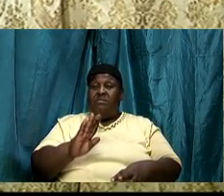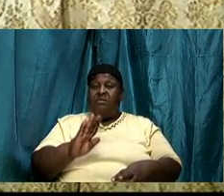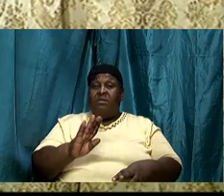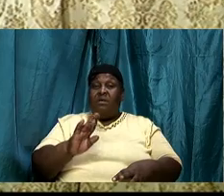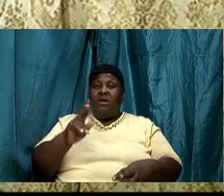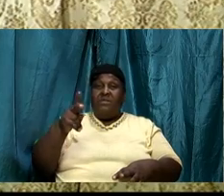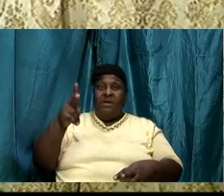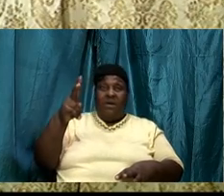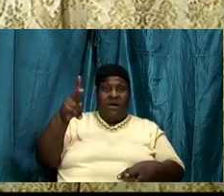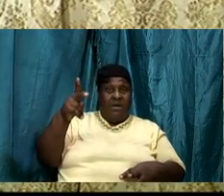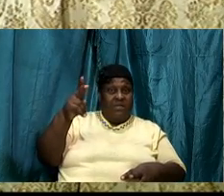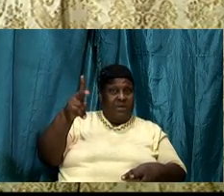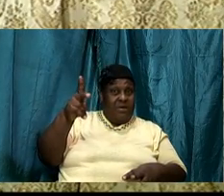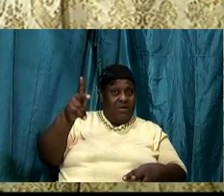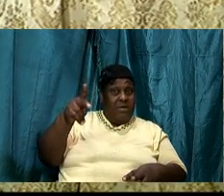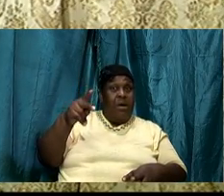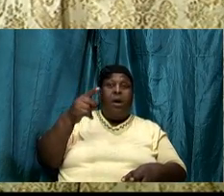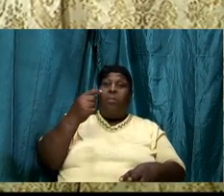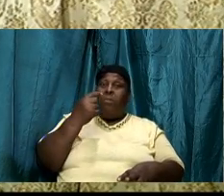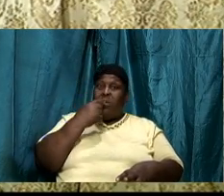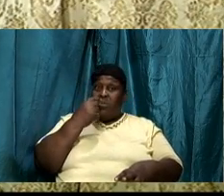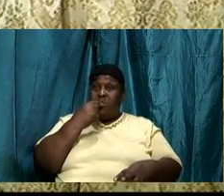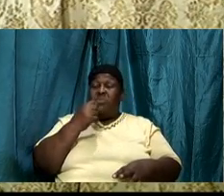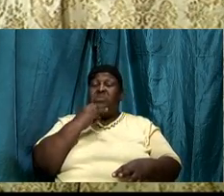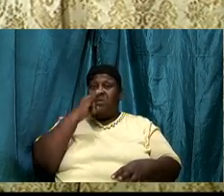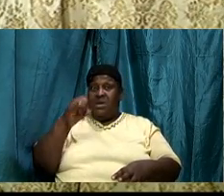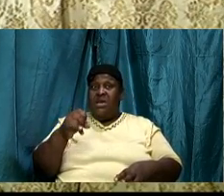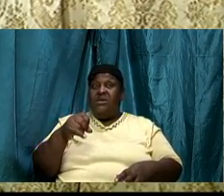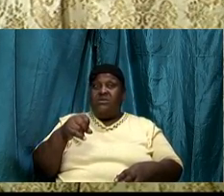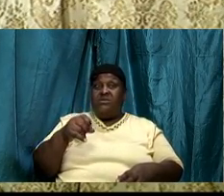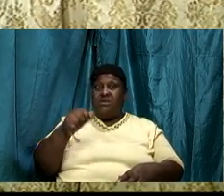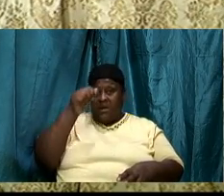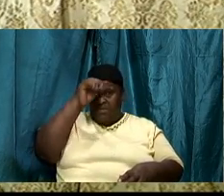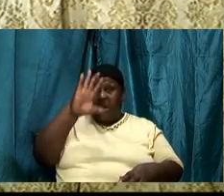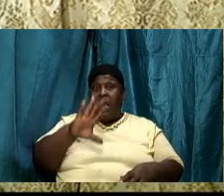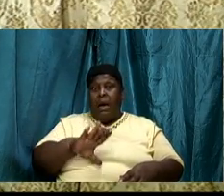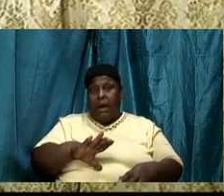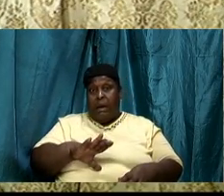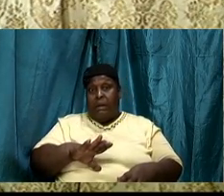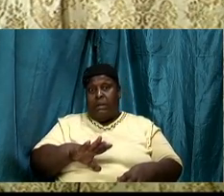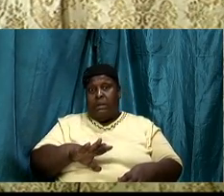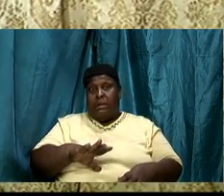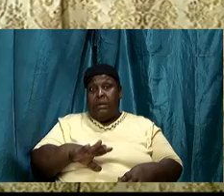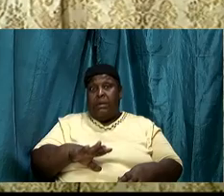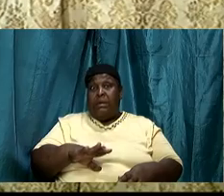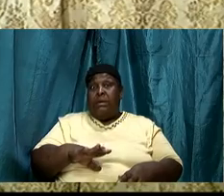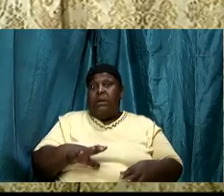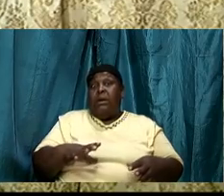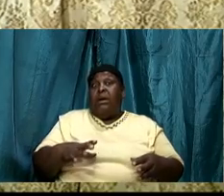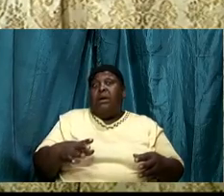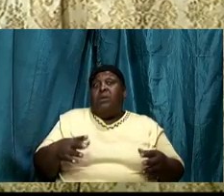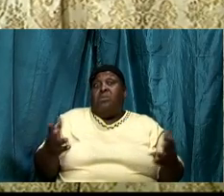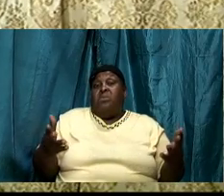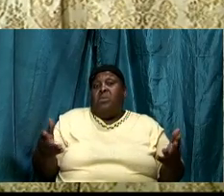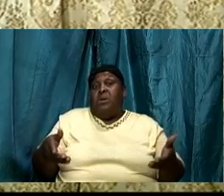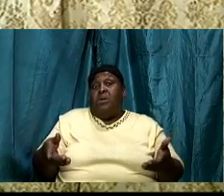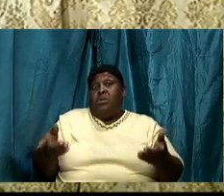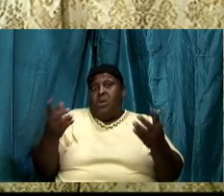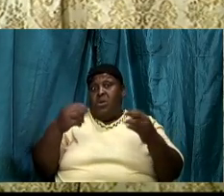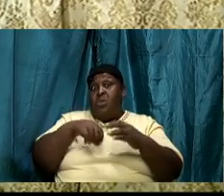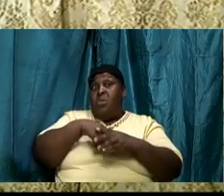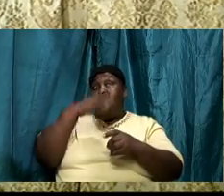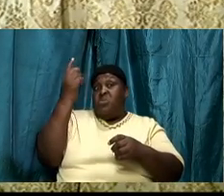which has already come out of the mouth of God, and then now comes out of our mouth, that word, that